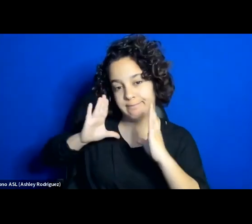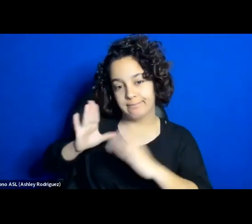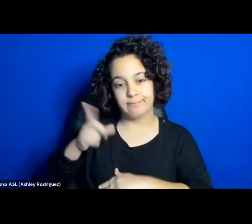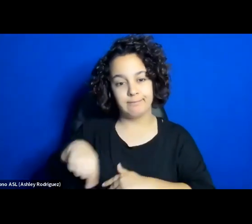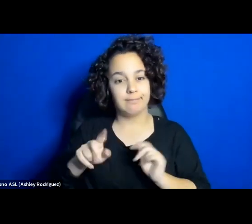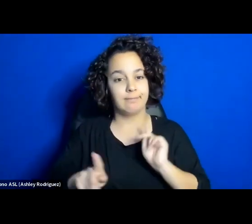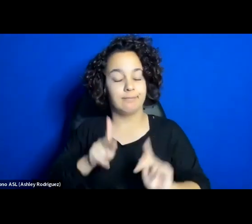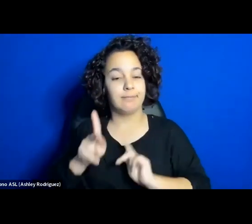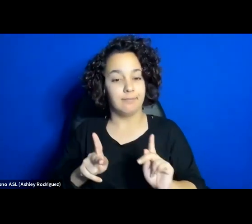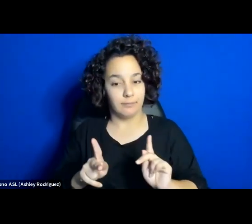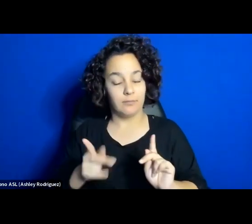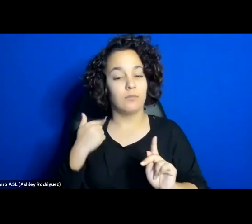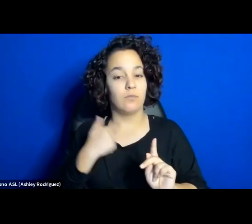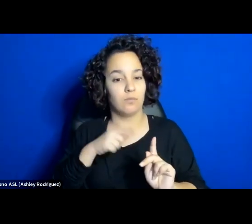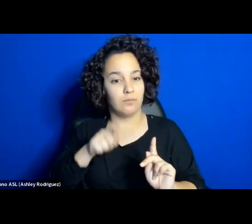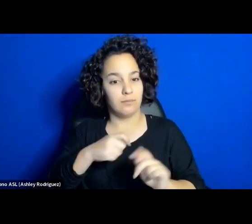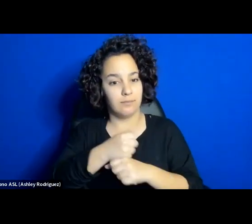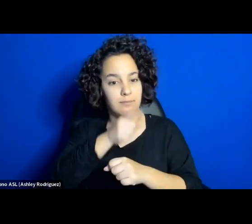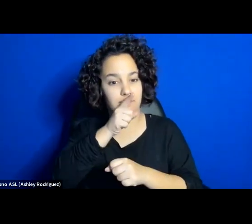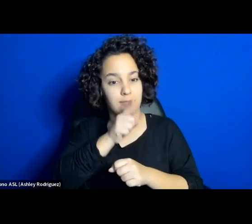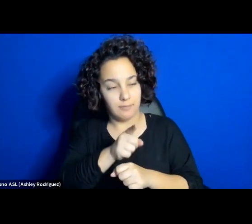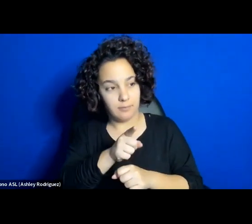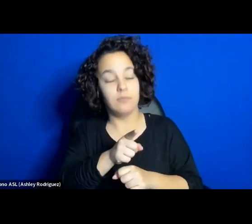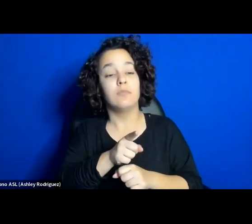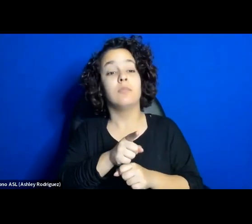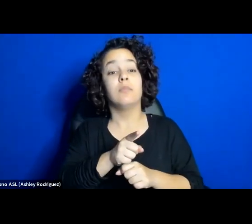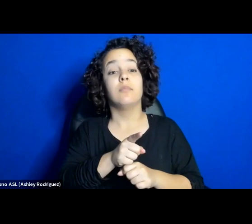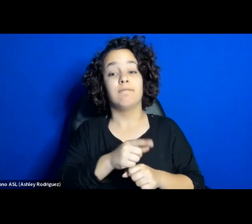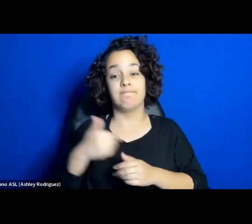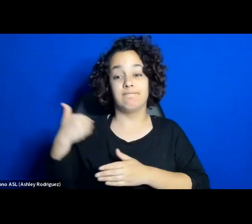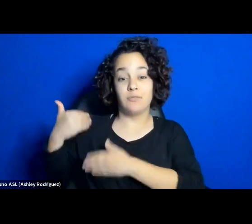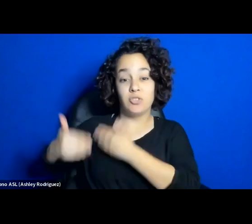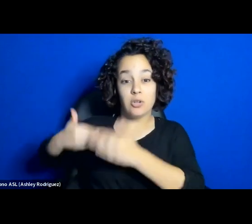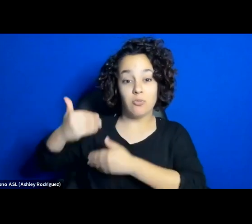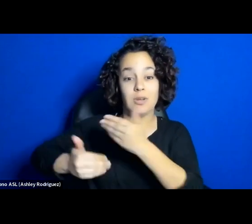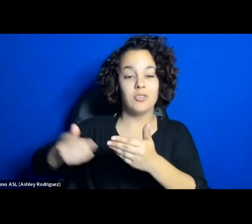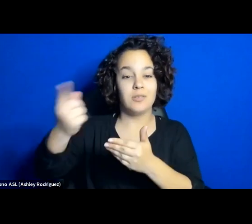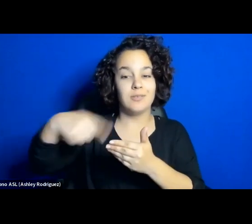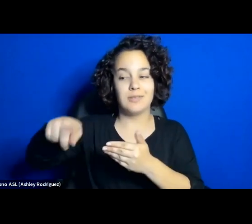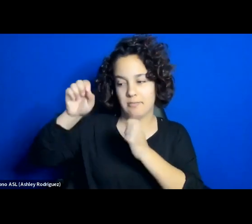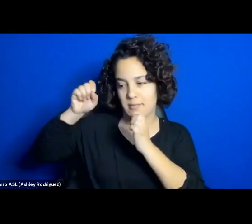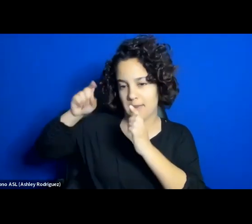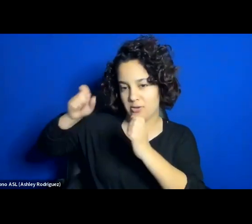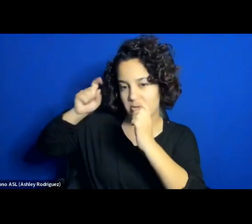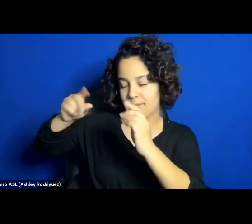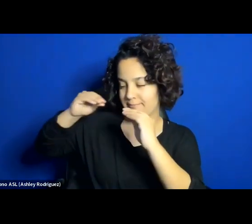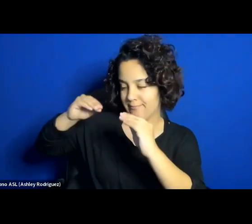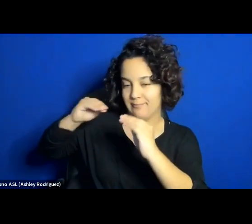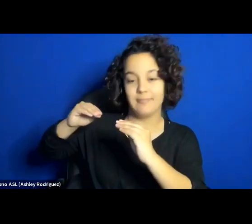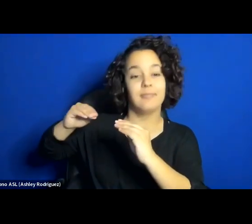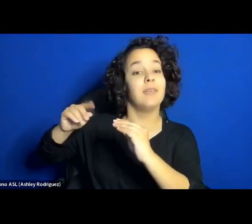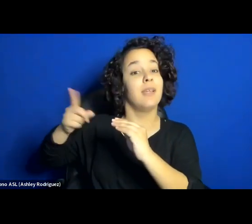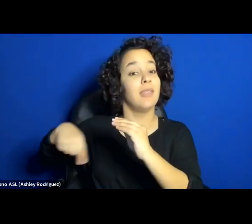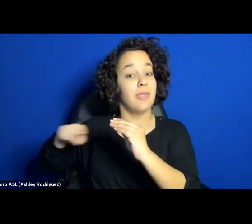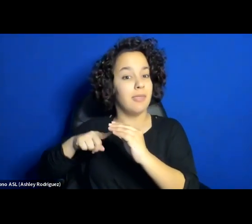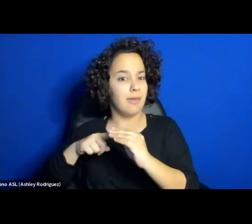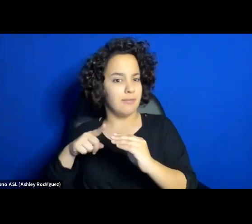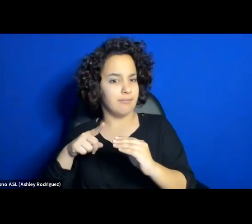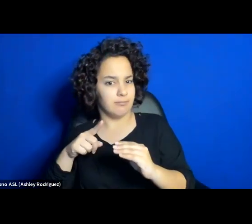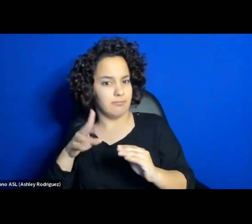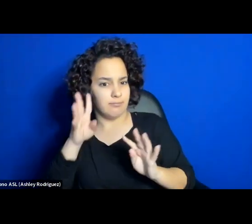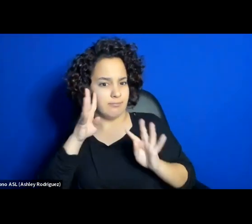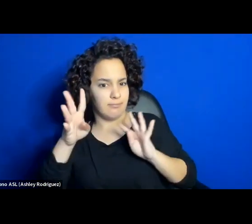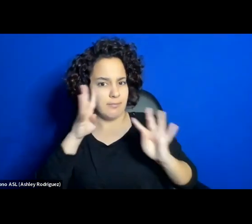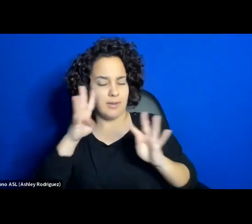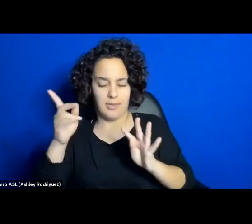generations who have come to put together the uprising. In other words, the